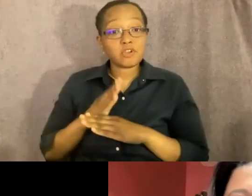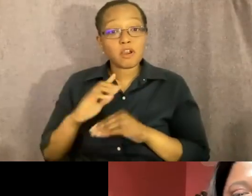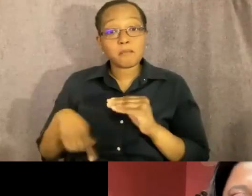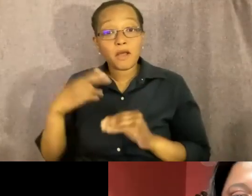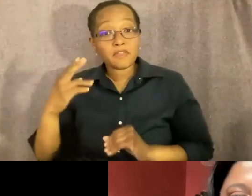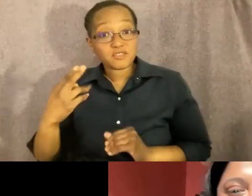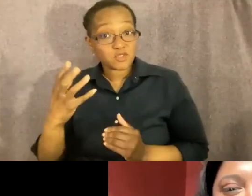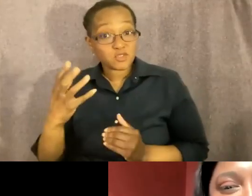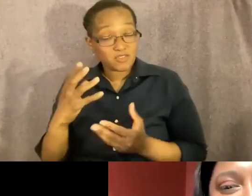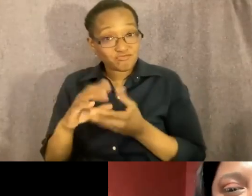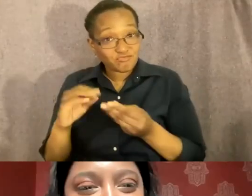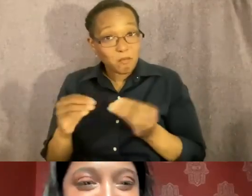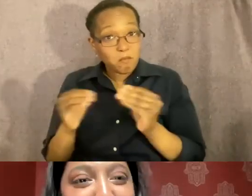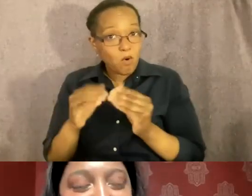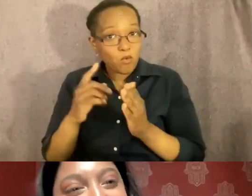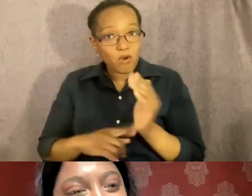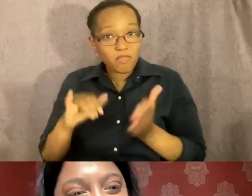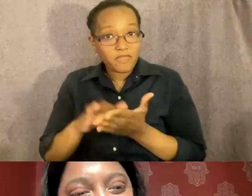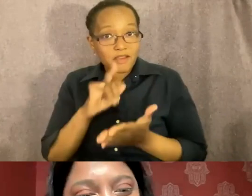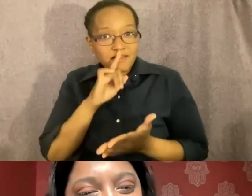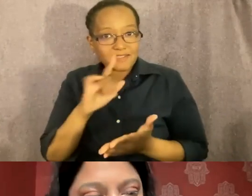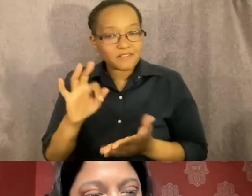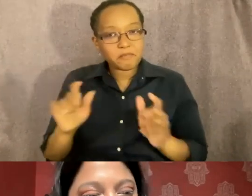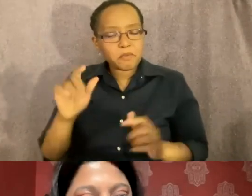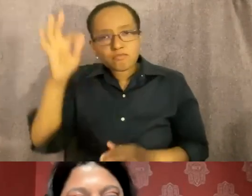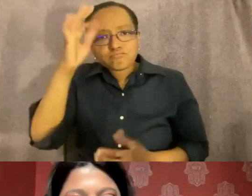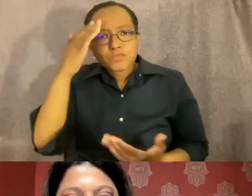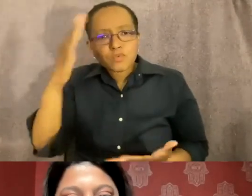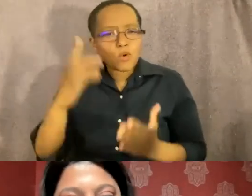about what it is too just in case people don't know about the significance of it